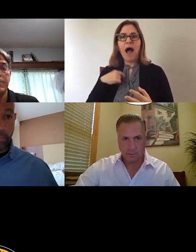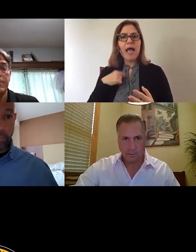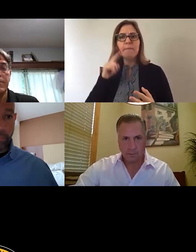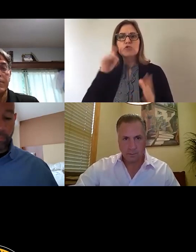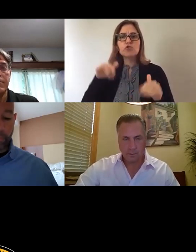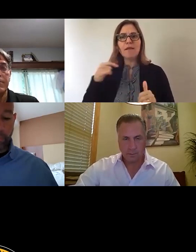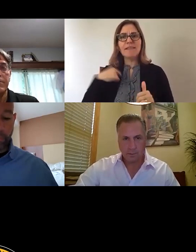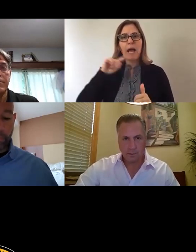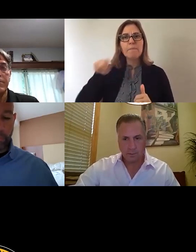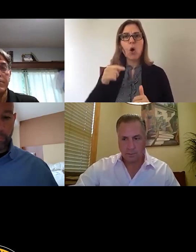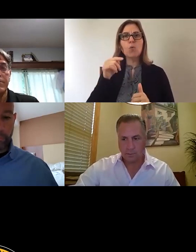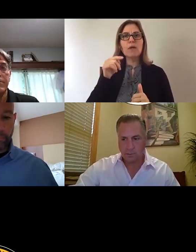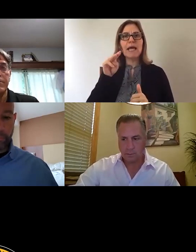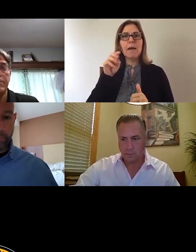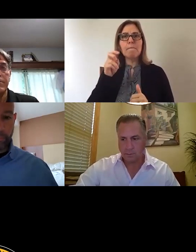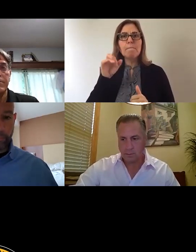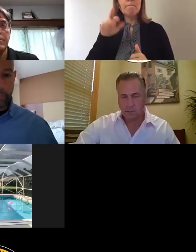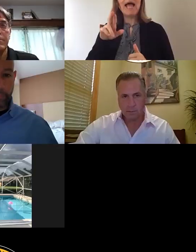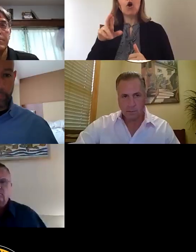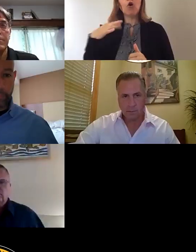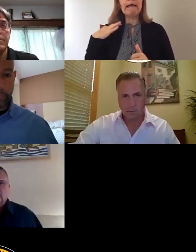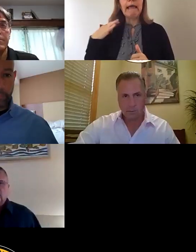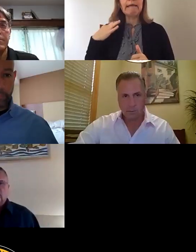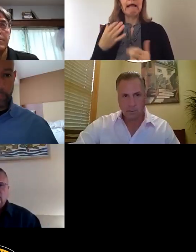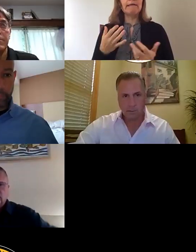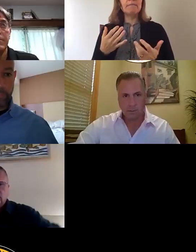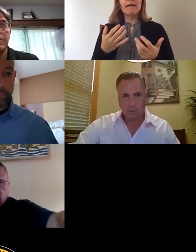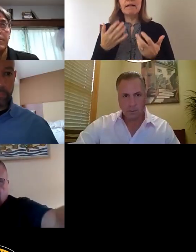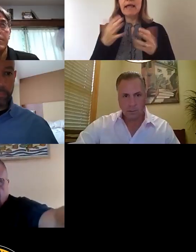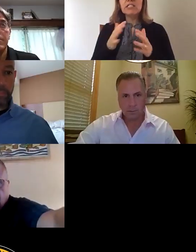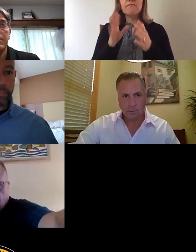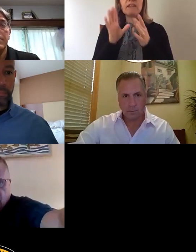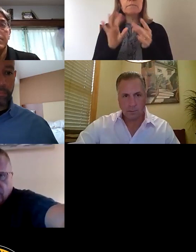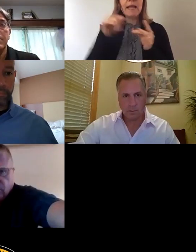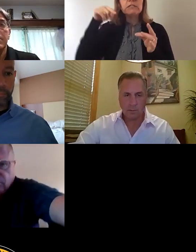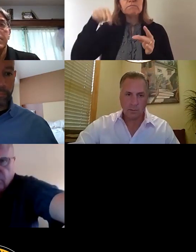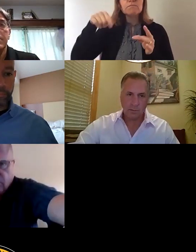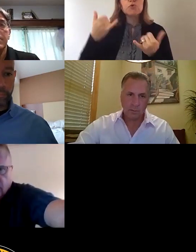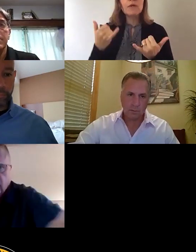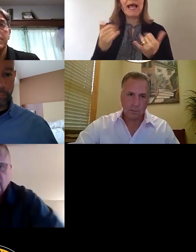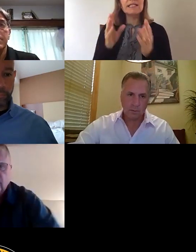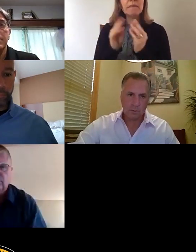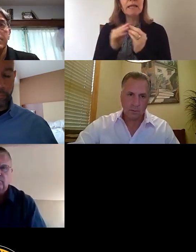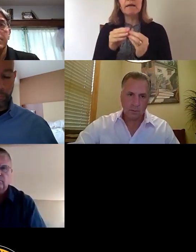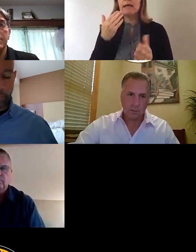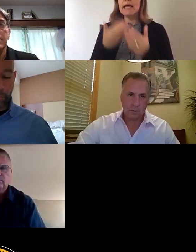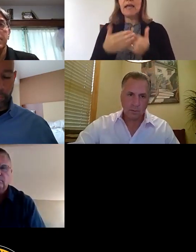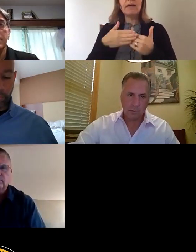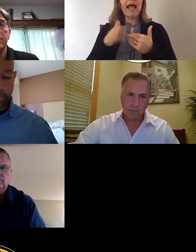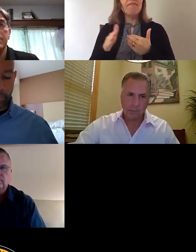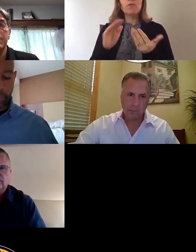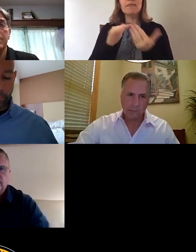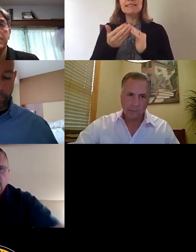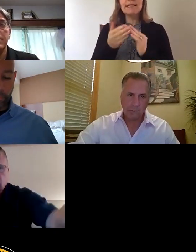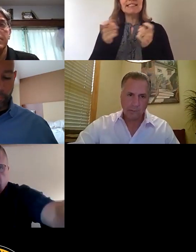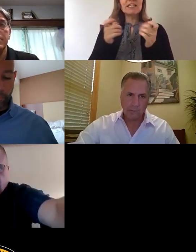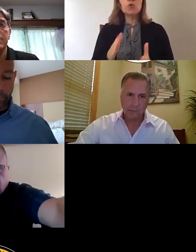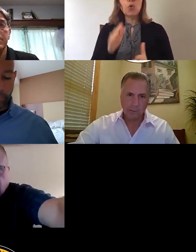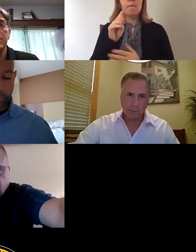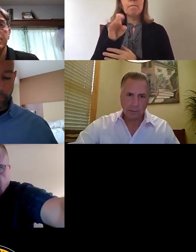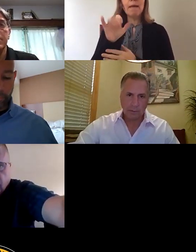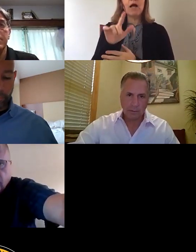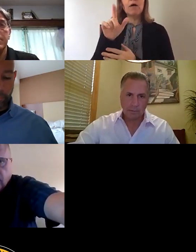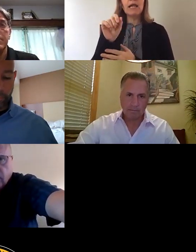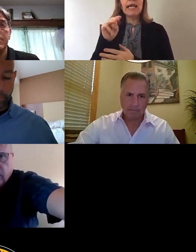who's even mentioned today's meeting. Even after the city controller, Michael Lamb, who was referred